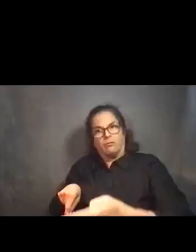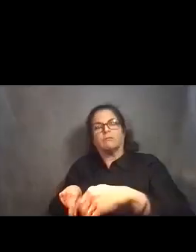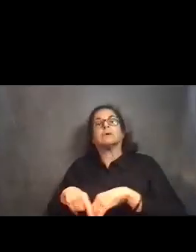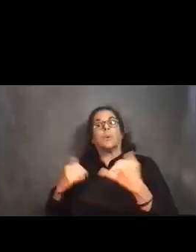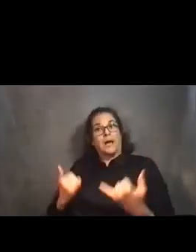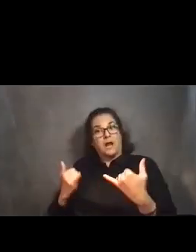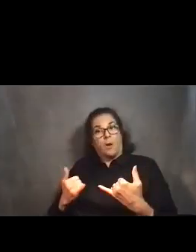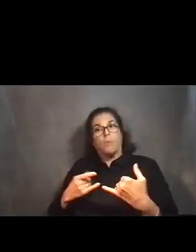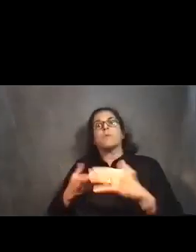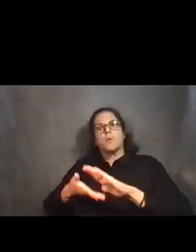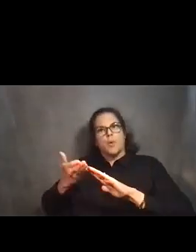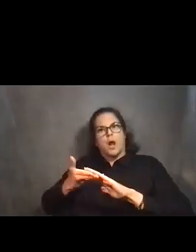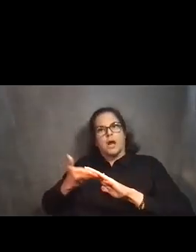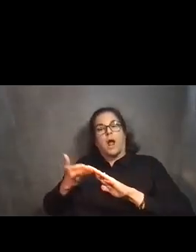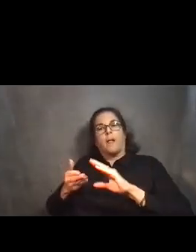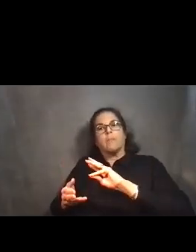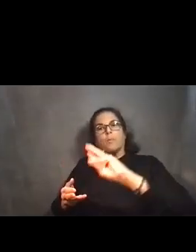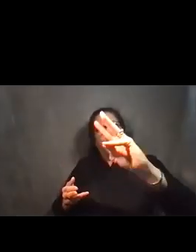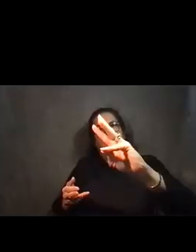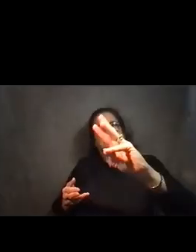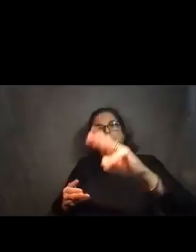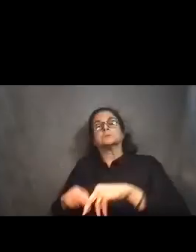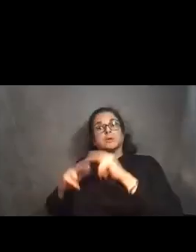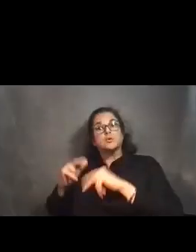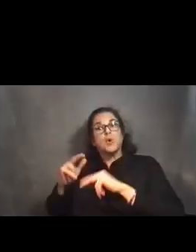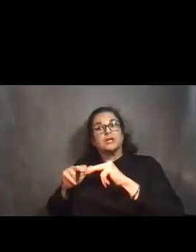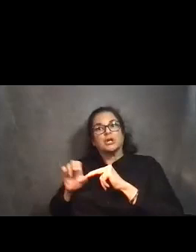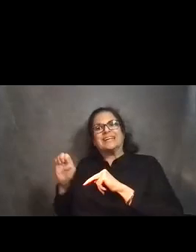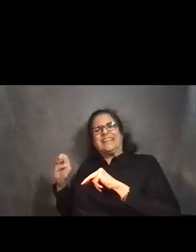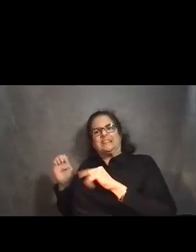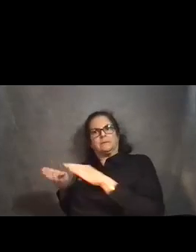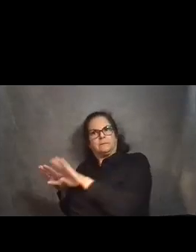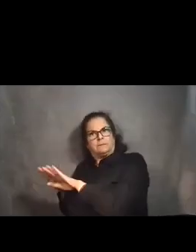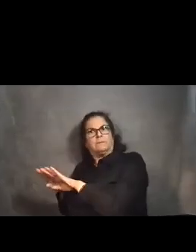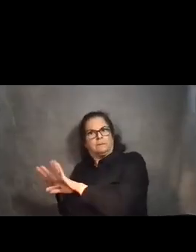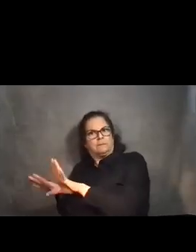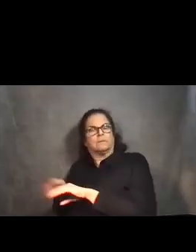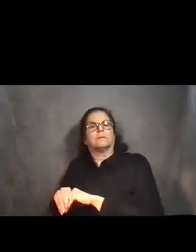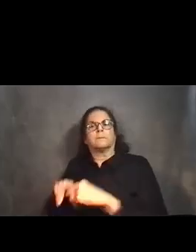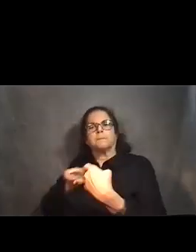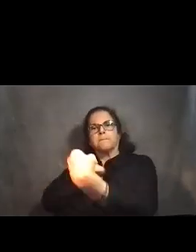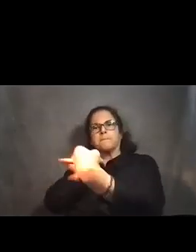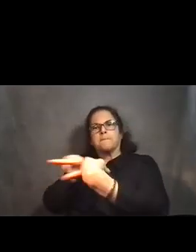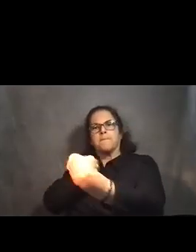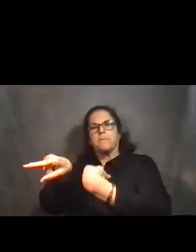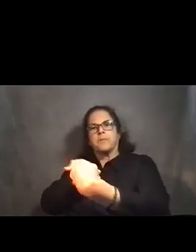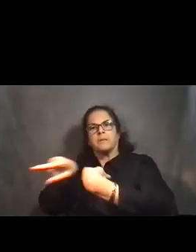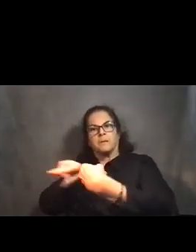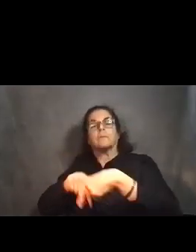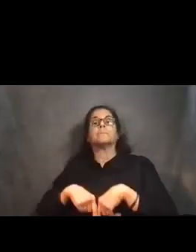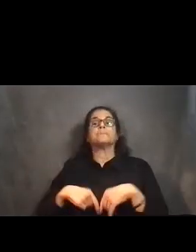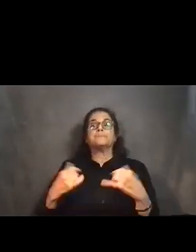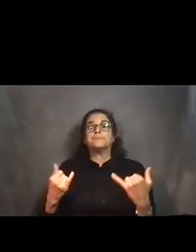side of the tracks and construction is taking place on the east side of the tracks. I will now turn it over to Mikael Williams,